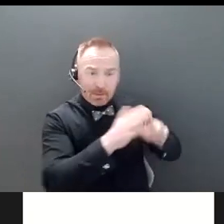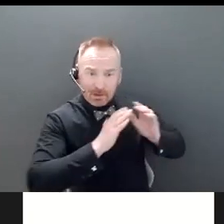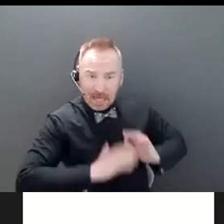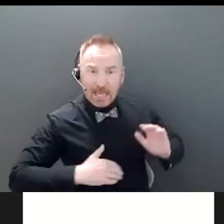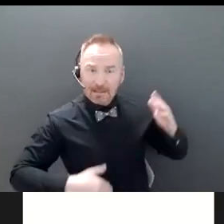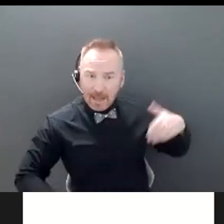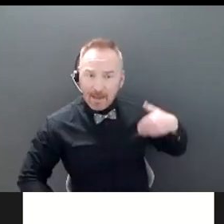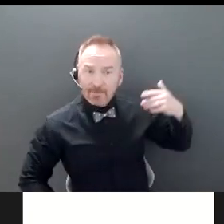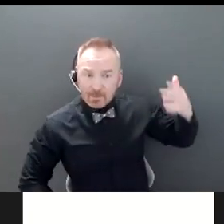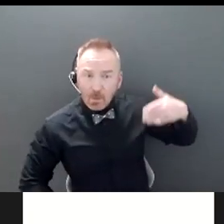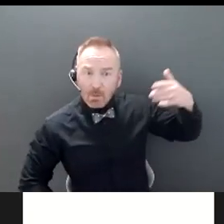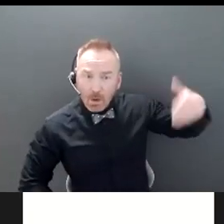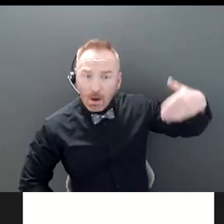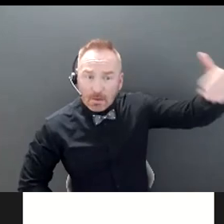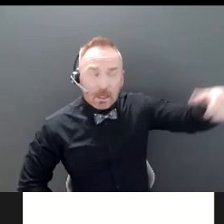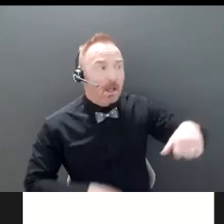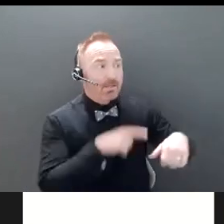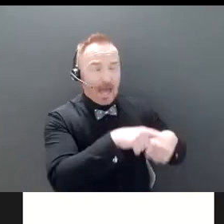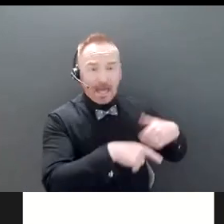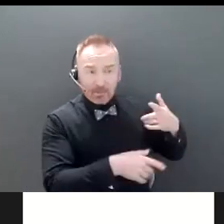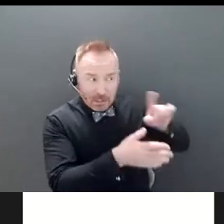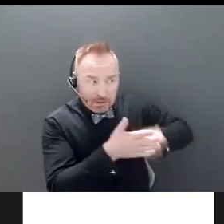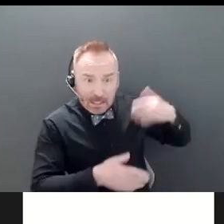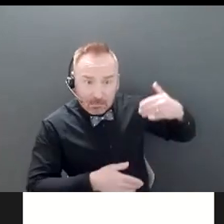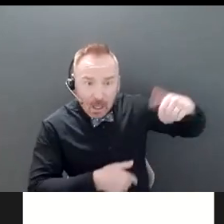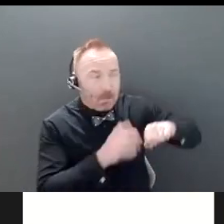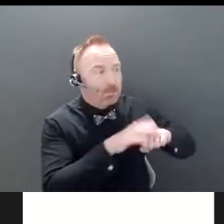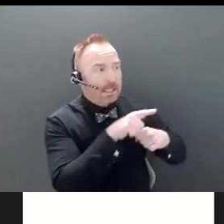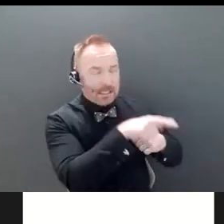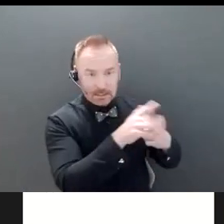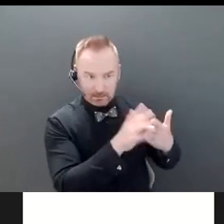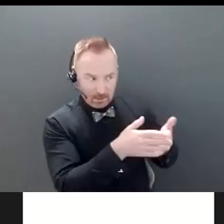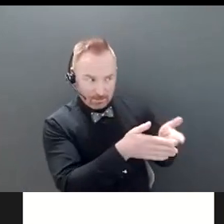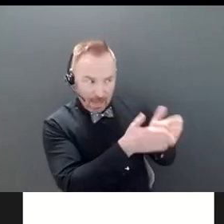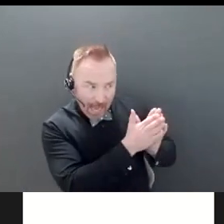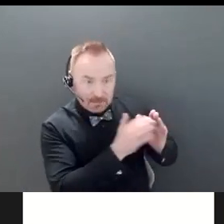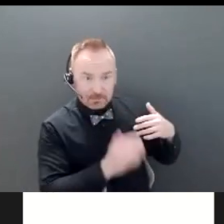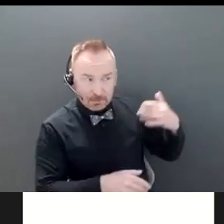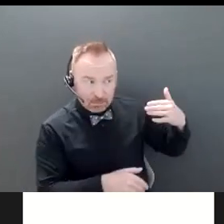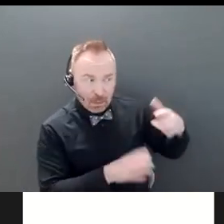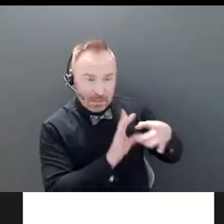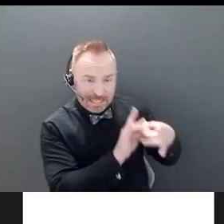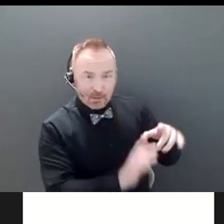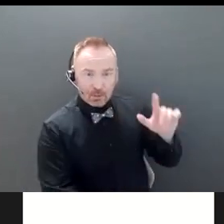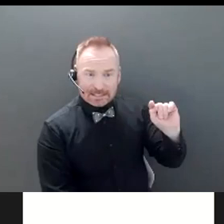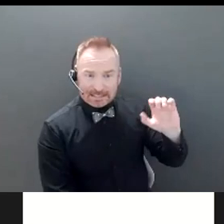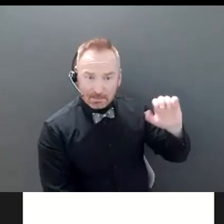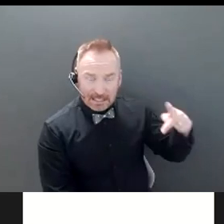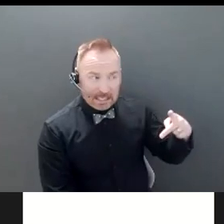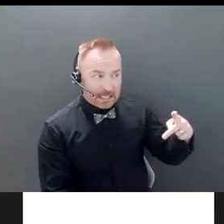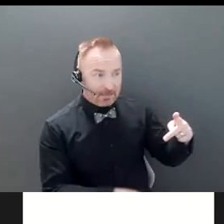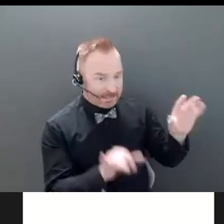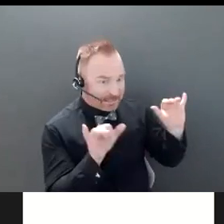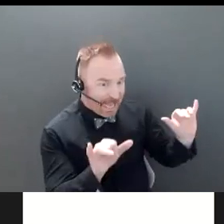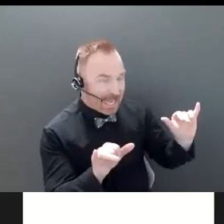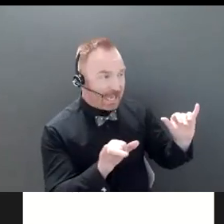at those intervals, we also require them to check in about trusted contact persons has anything changed? Is this still the person that you want to